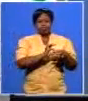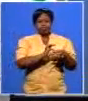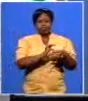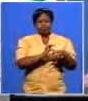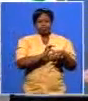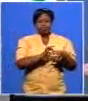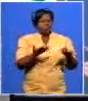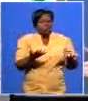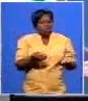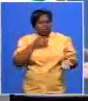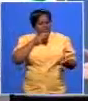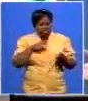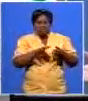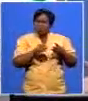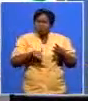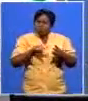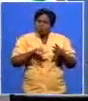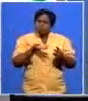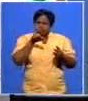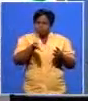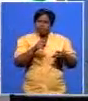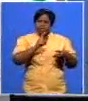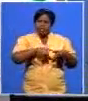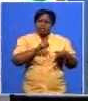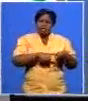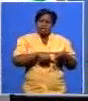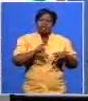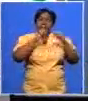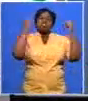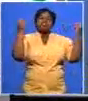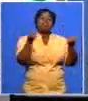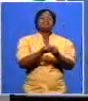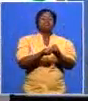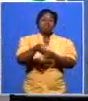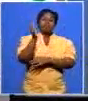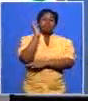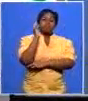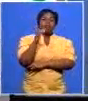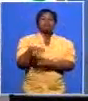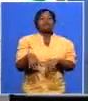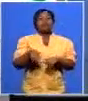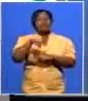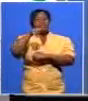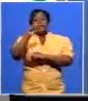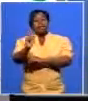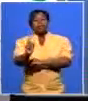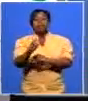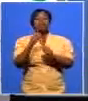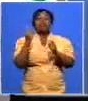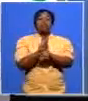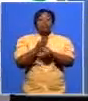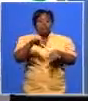and so obviously we both had to be there and then the national spokesperson not only for the da but for this election campaign